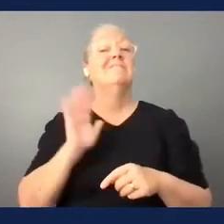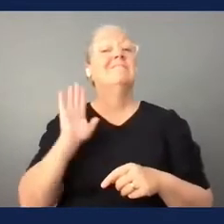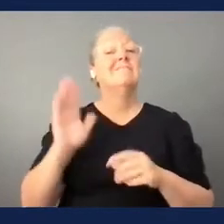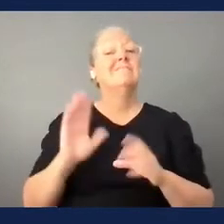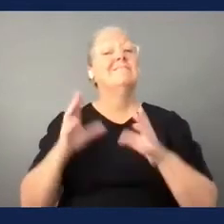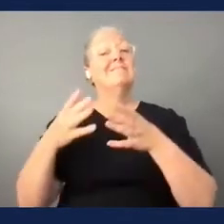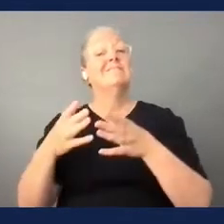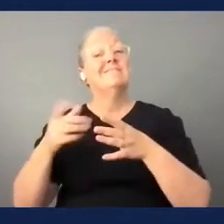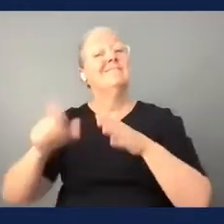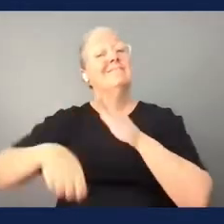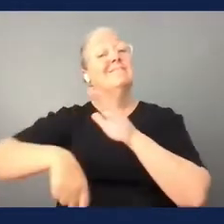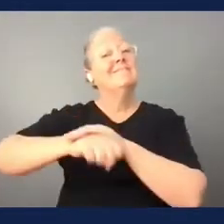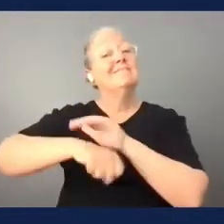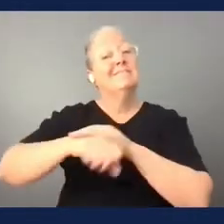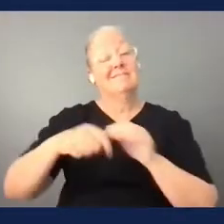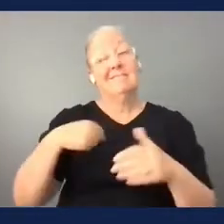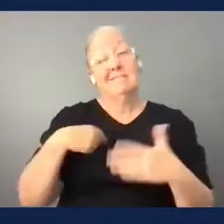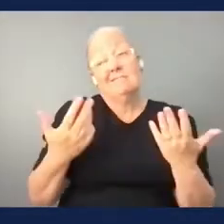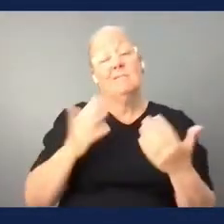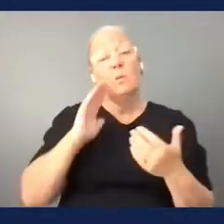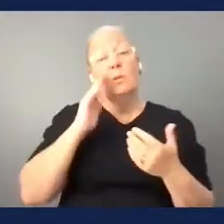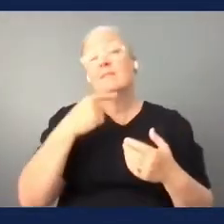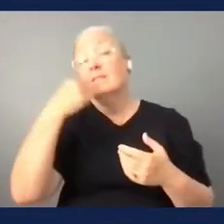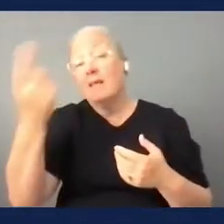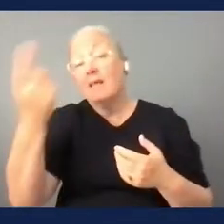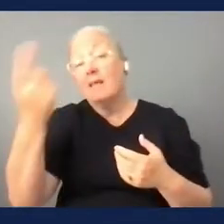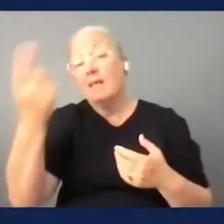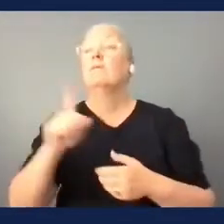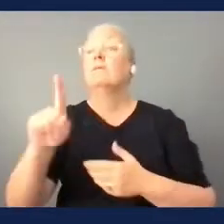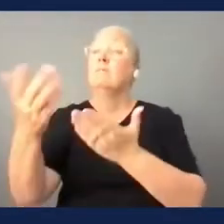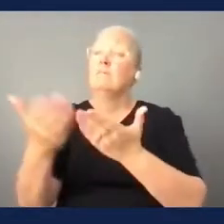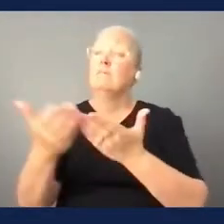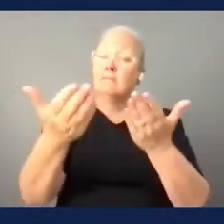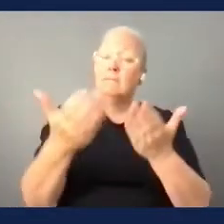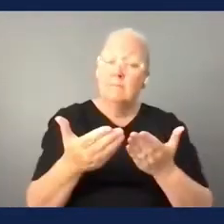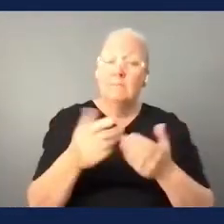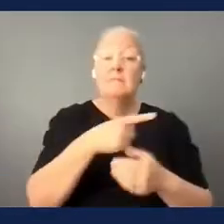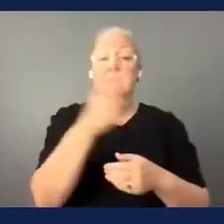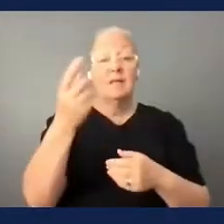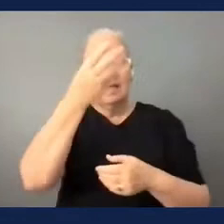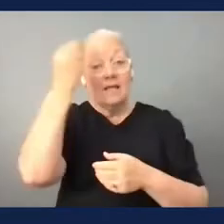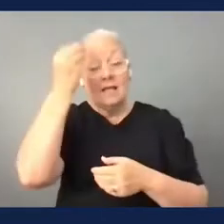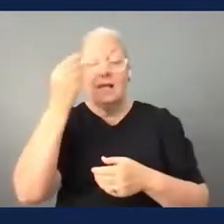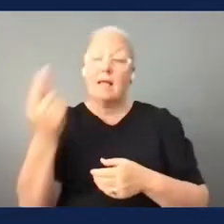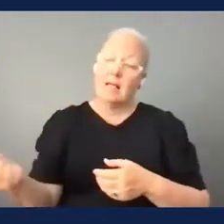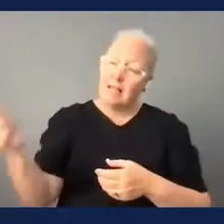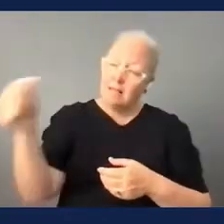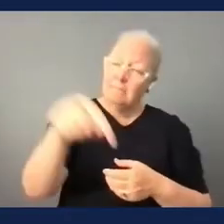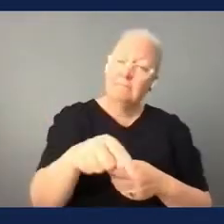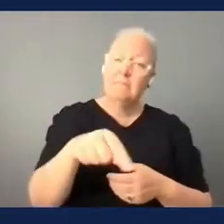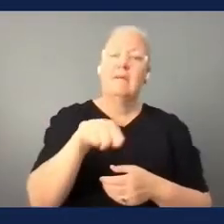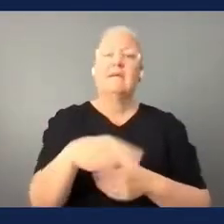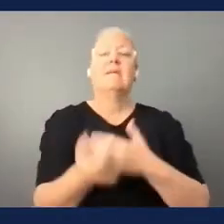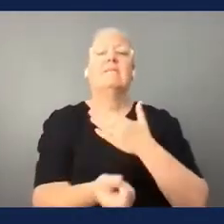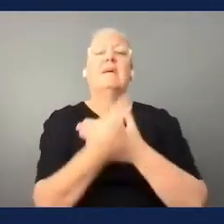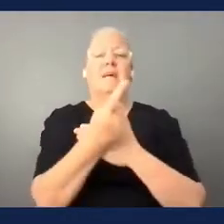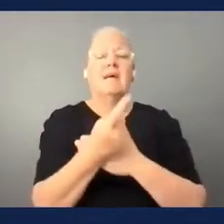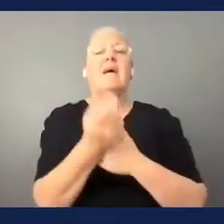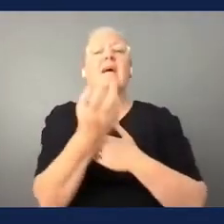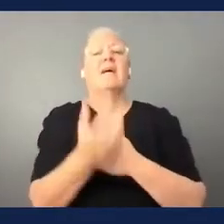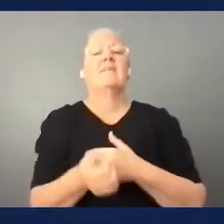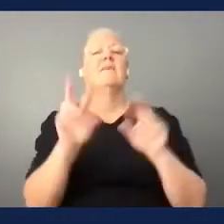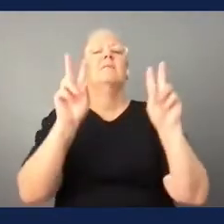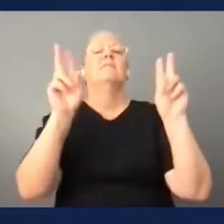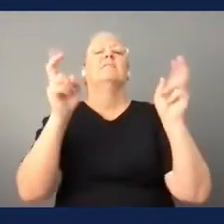is that they invite every club member that has dementia to an event the event would have a topic so for